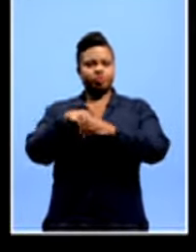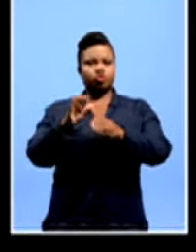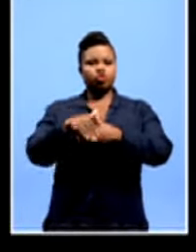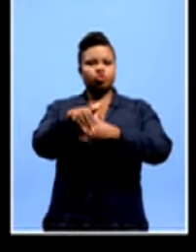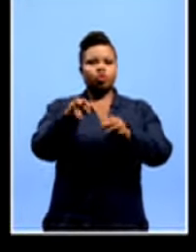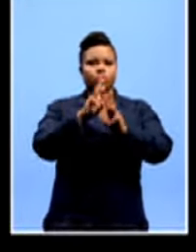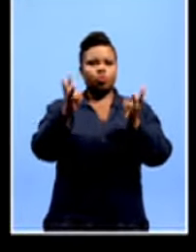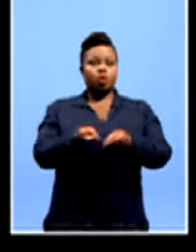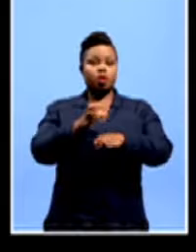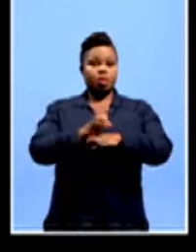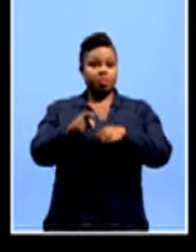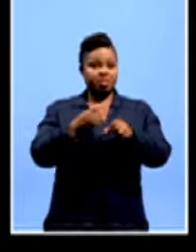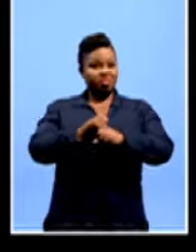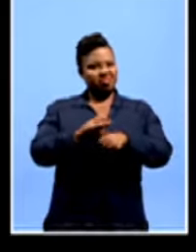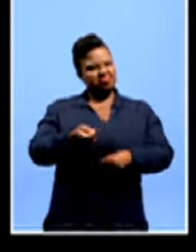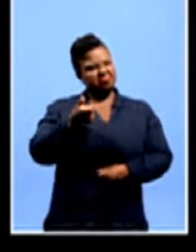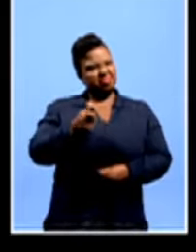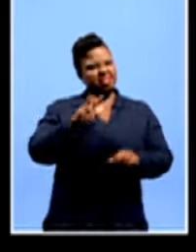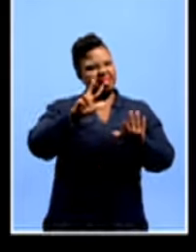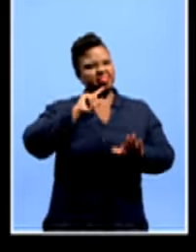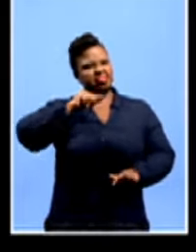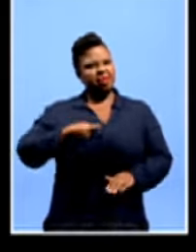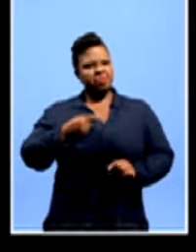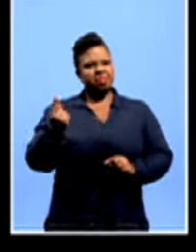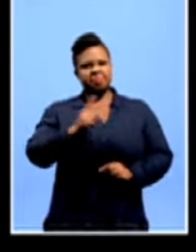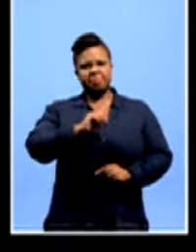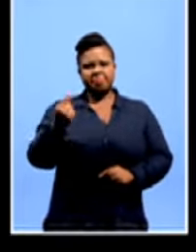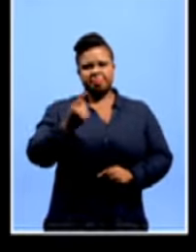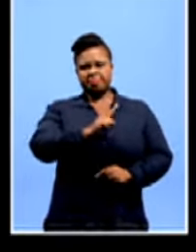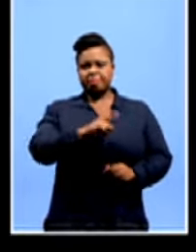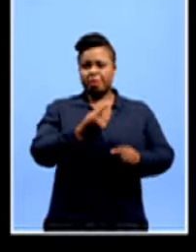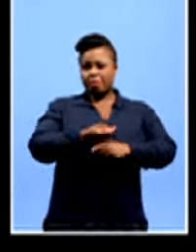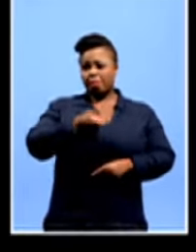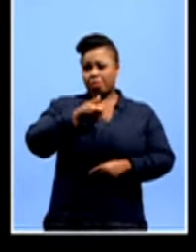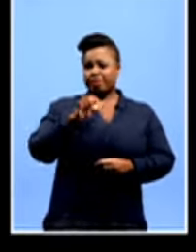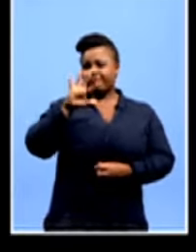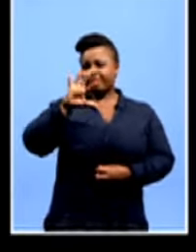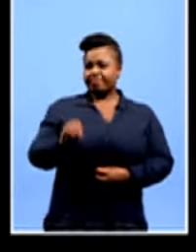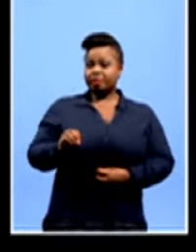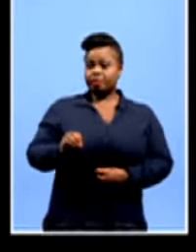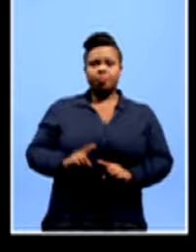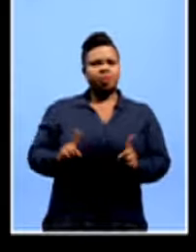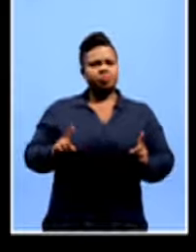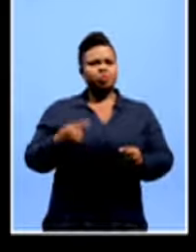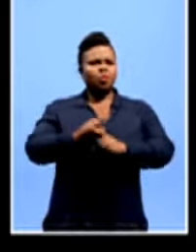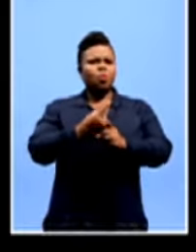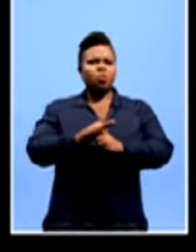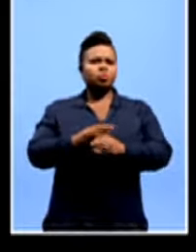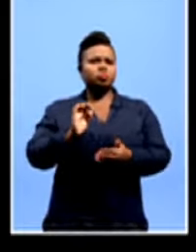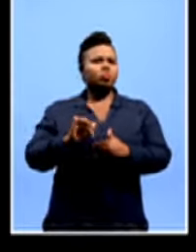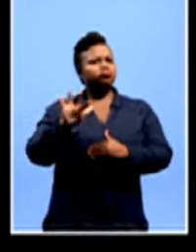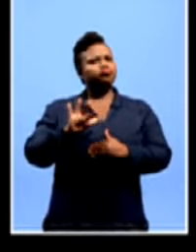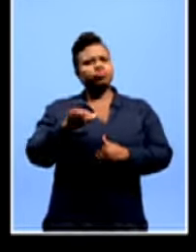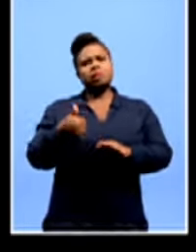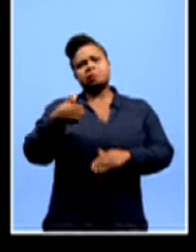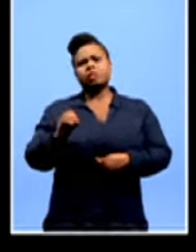Cricket World Cup later this year. What, almost 8,000 runs at an average of nearly 50? And he averages over 60